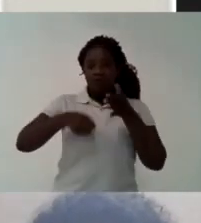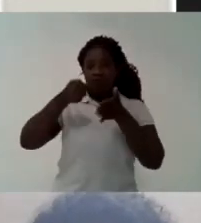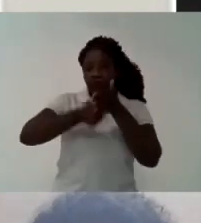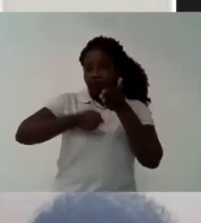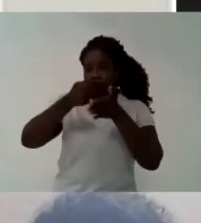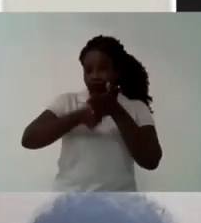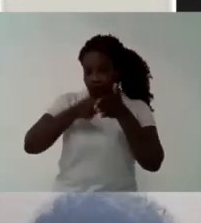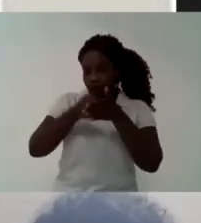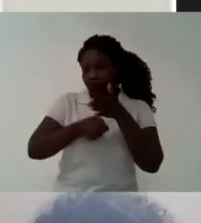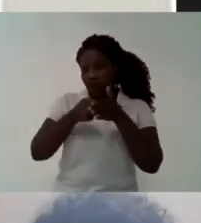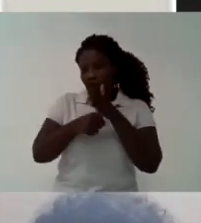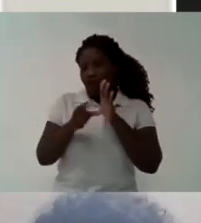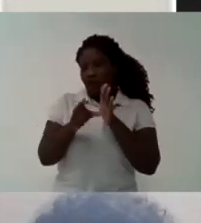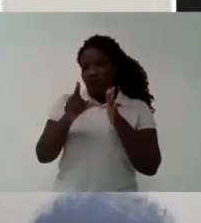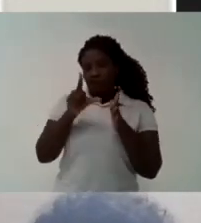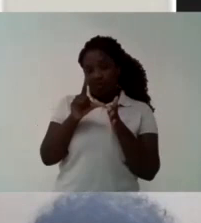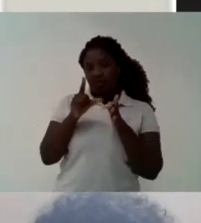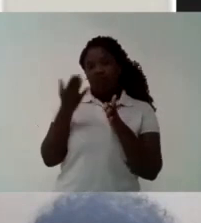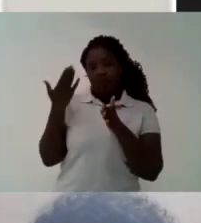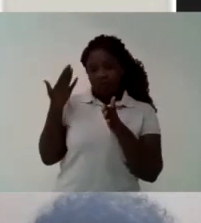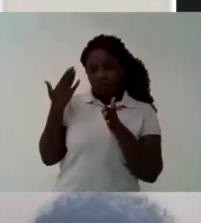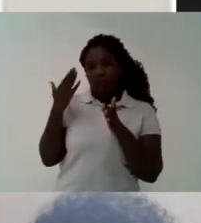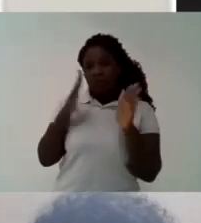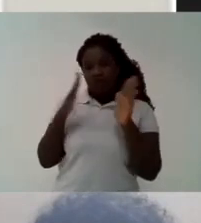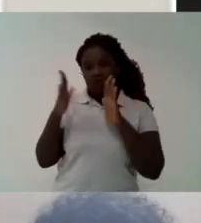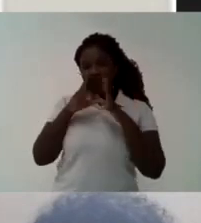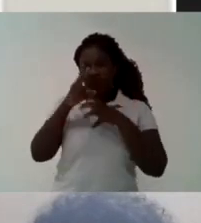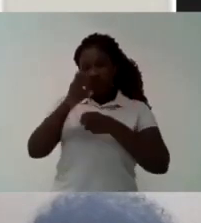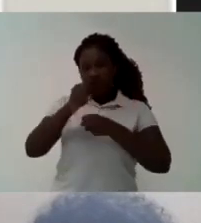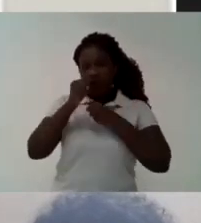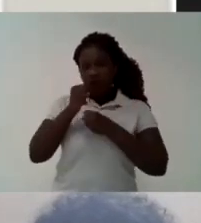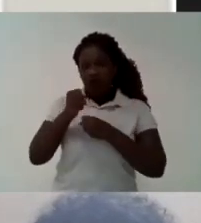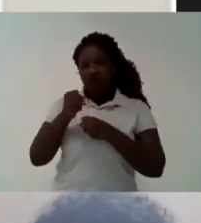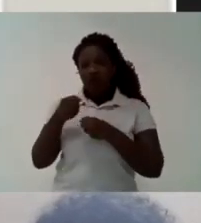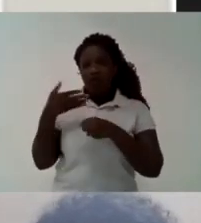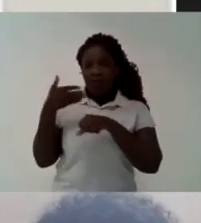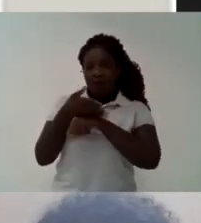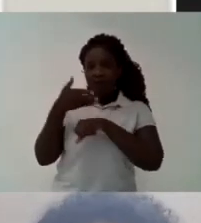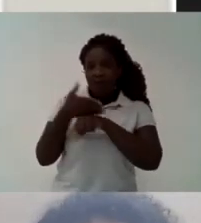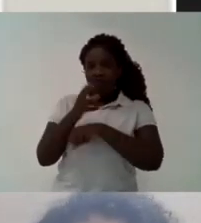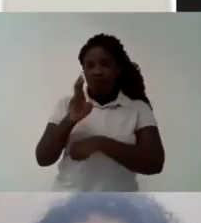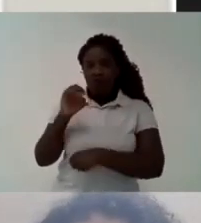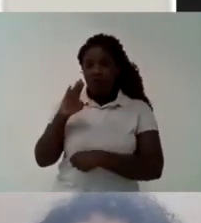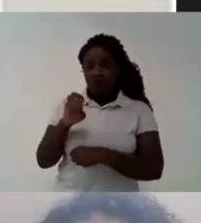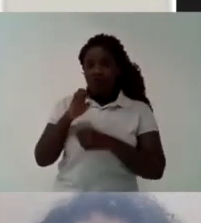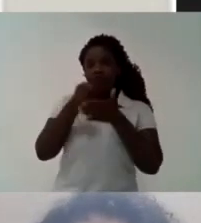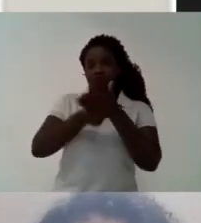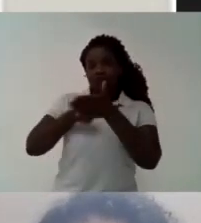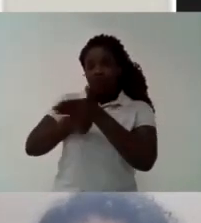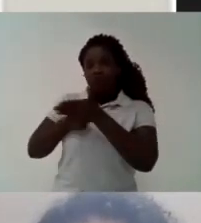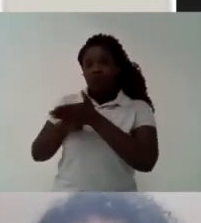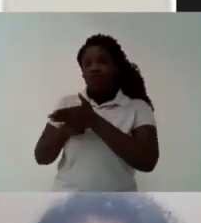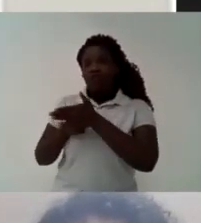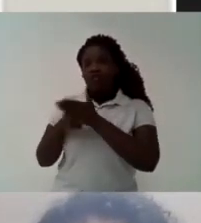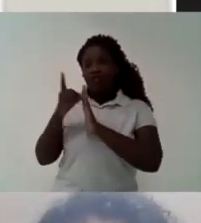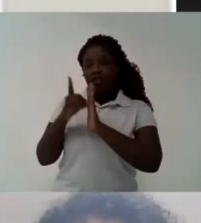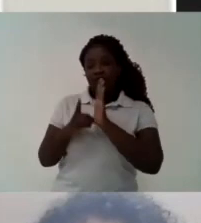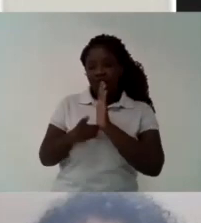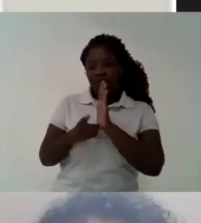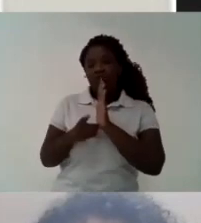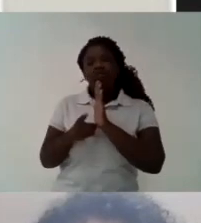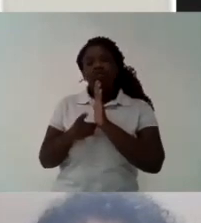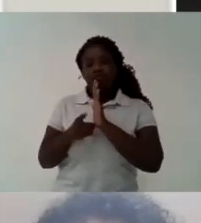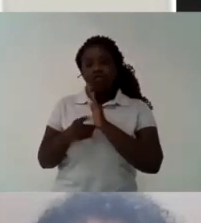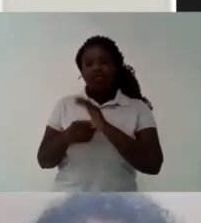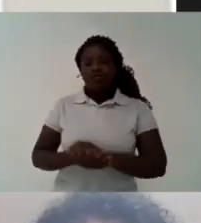that the Nazi fascism was very strong And the students had a